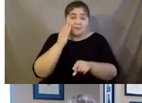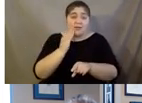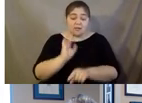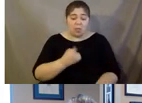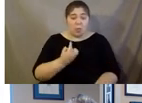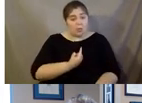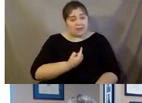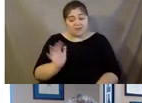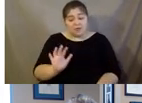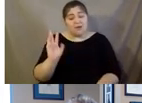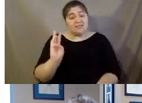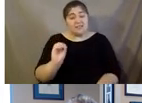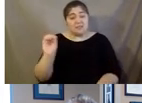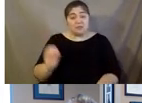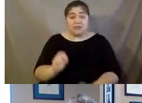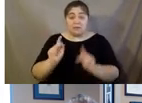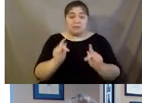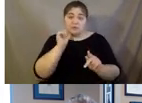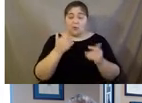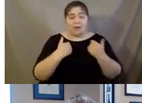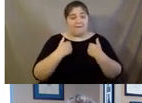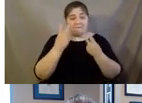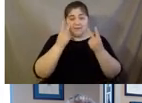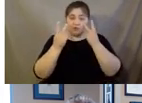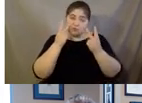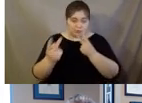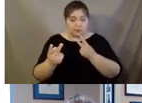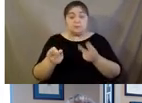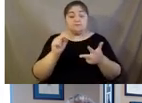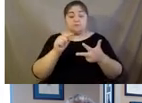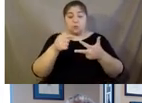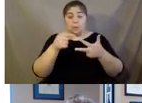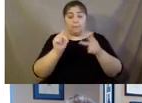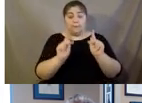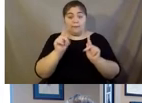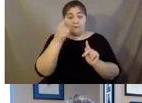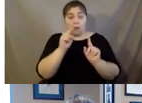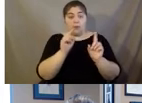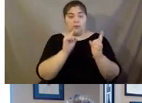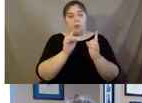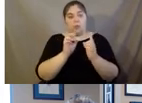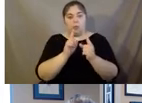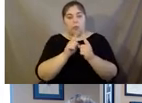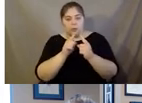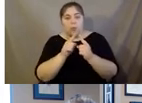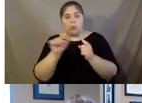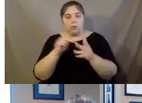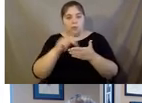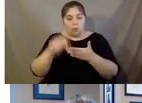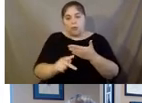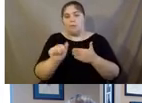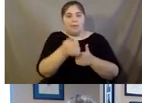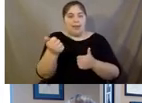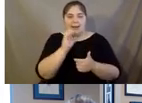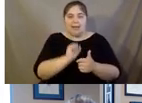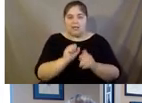don't have visitors on a regular basis. And so our one-to-one volunteers are people from any age, any age group who can give at least